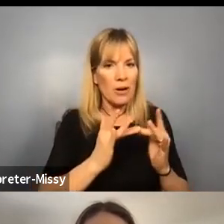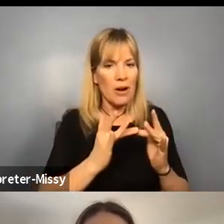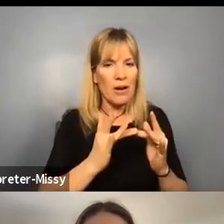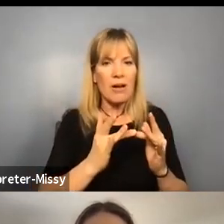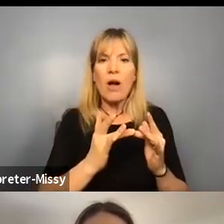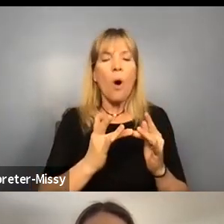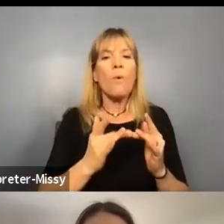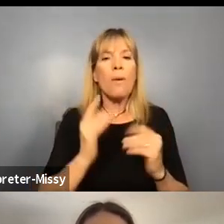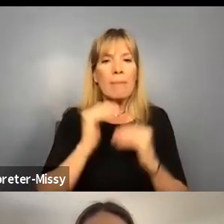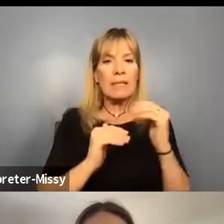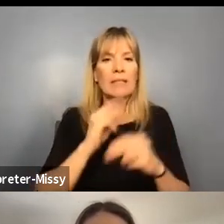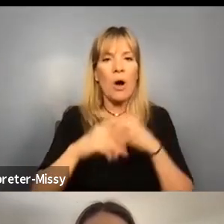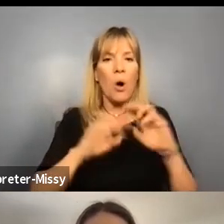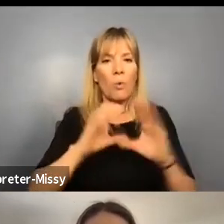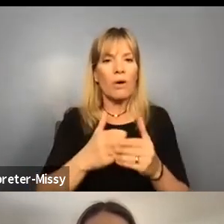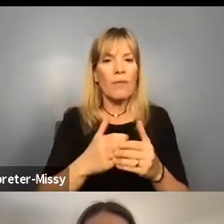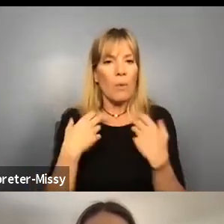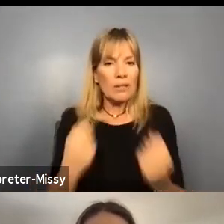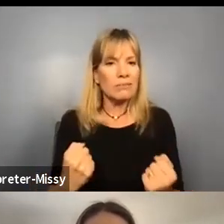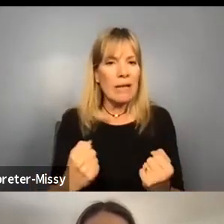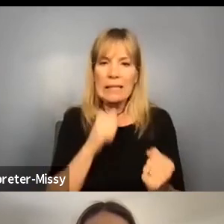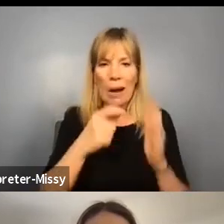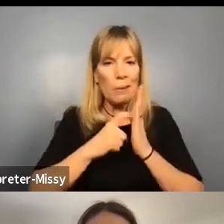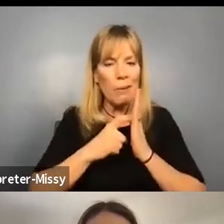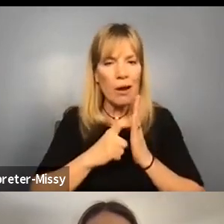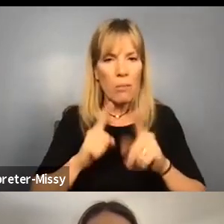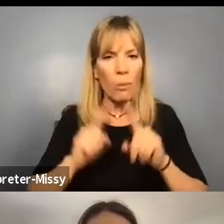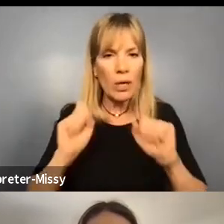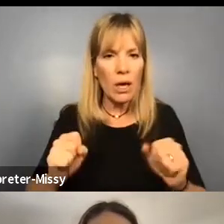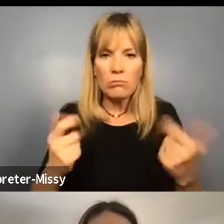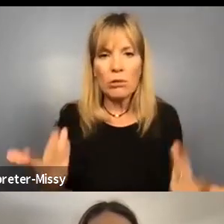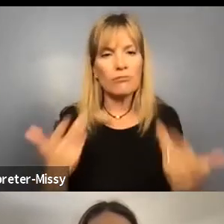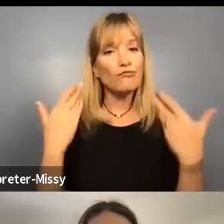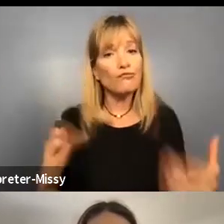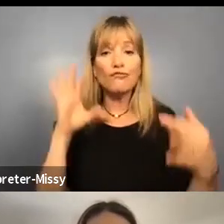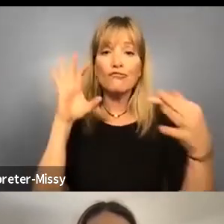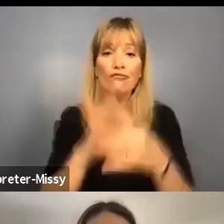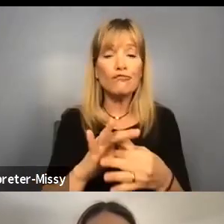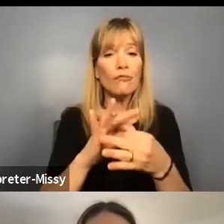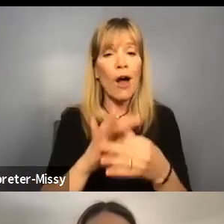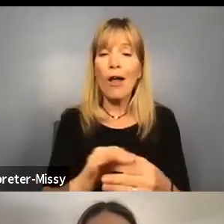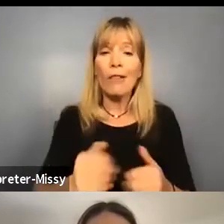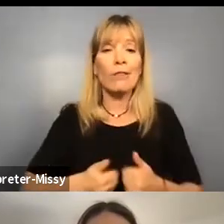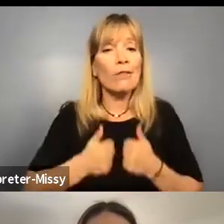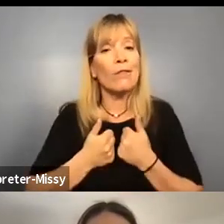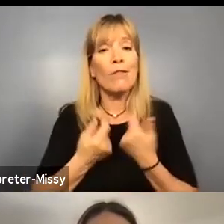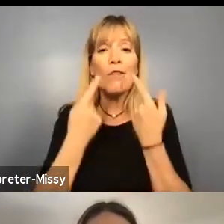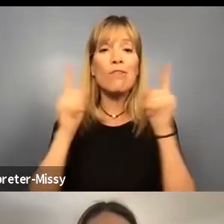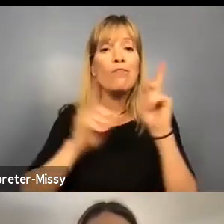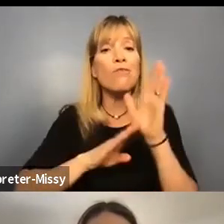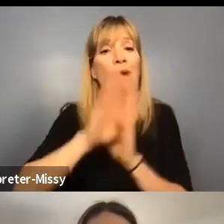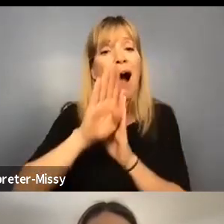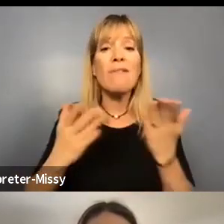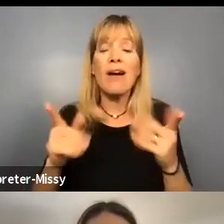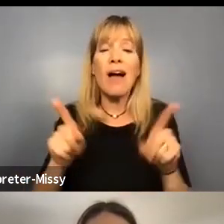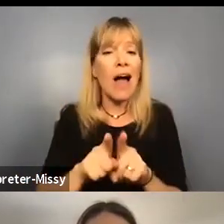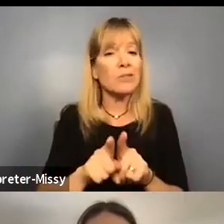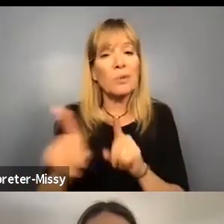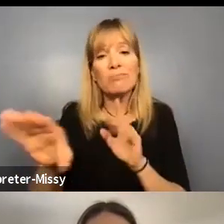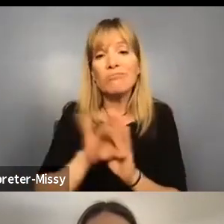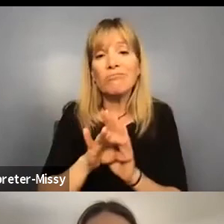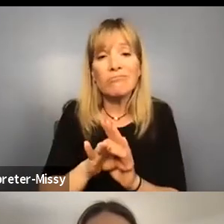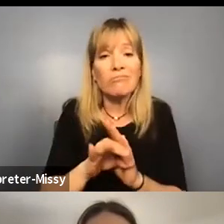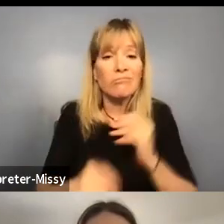not required, um, but that where we can just connect, exist, and thrive, um, as we so choose.